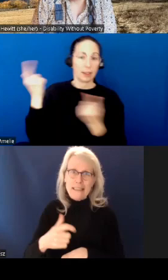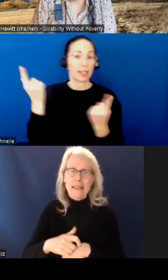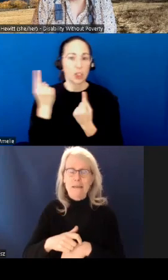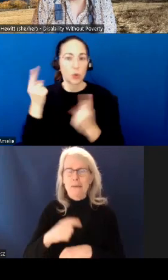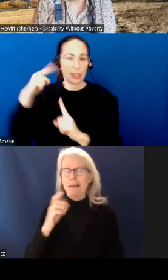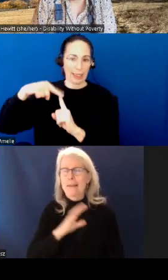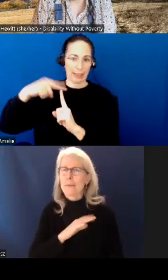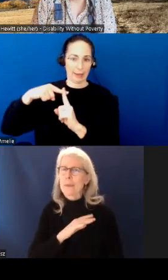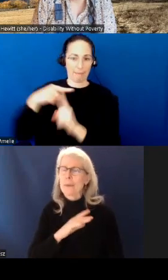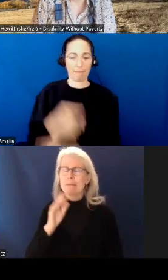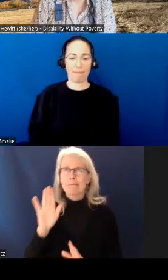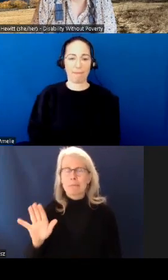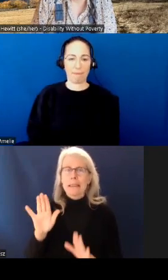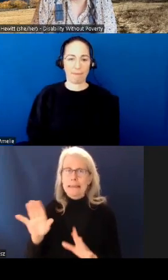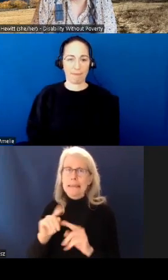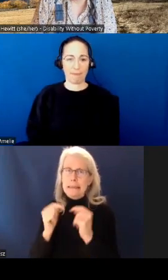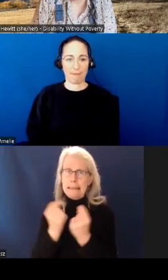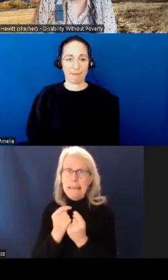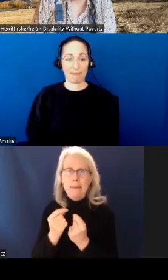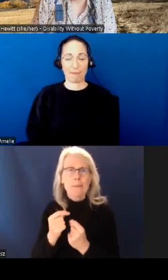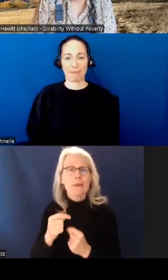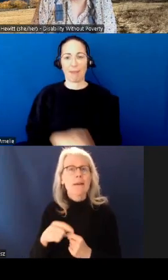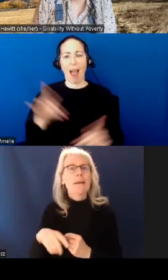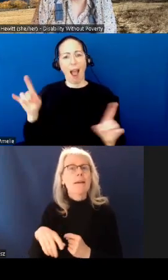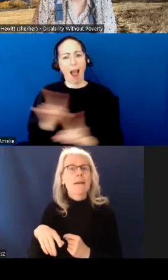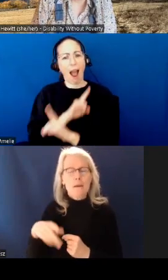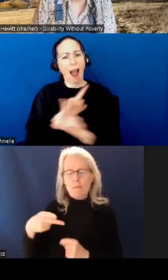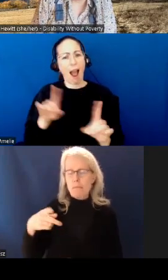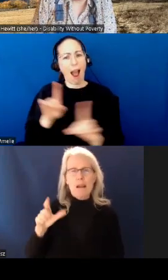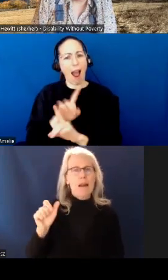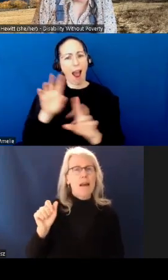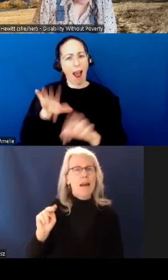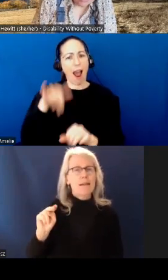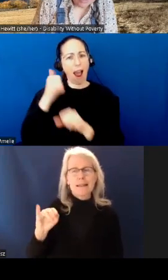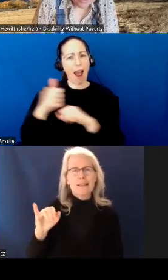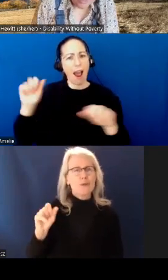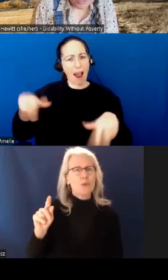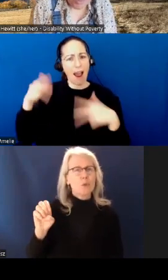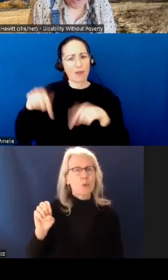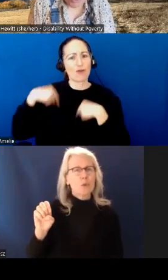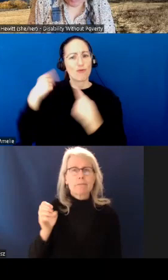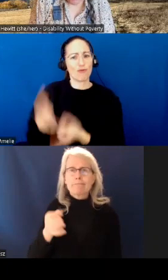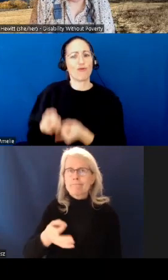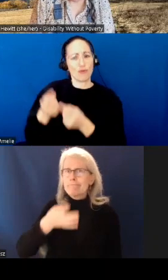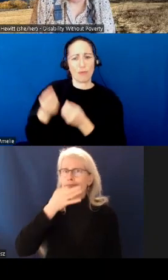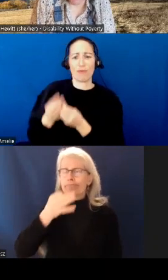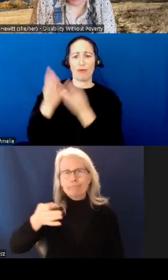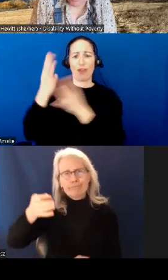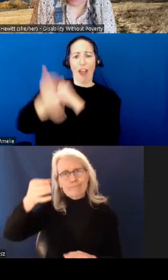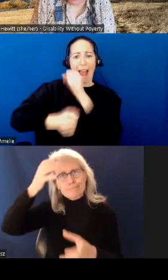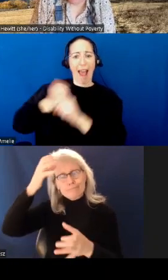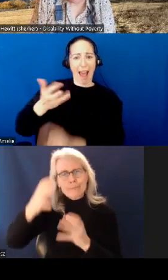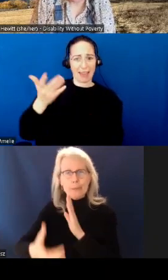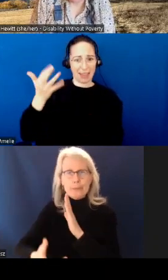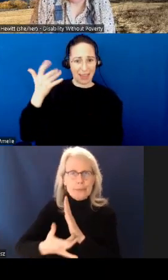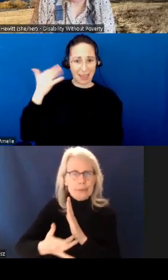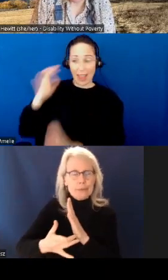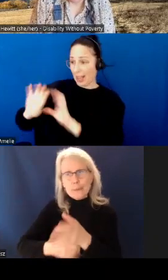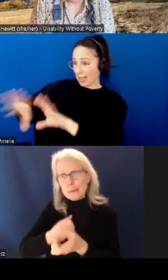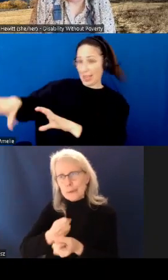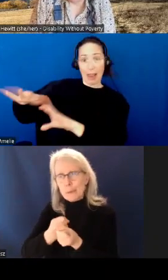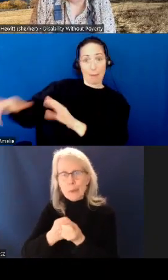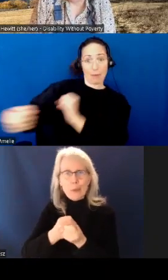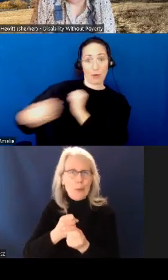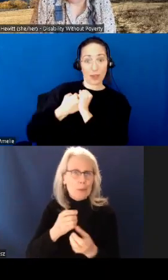team that we work with, based out of Plan Institute, they are excellent at supporting you and supporting us through